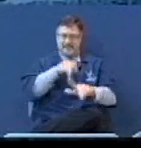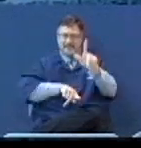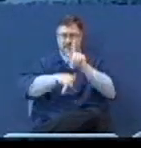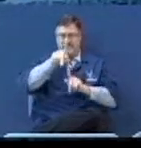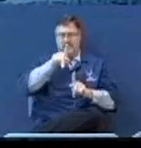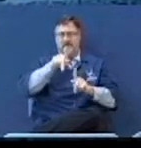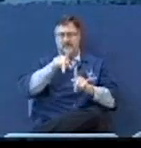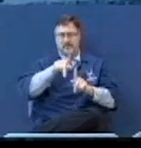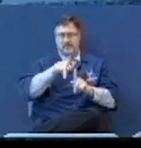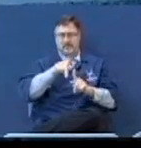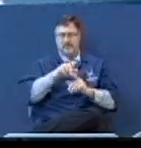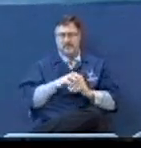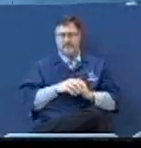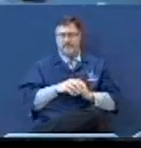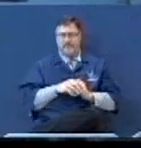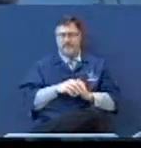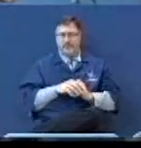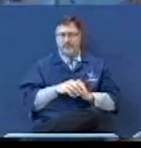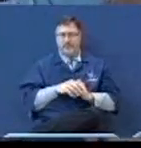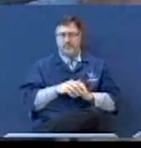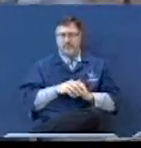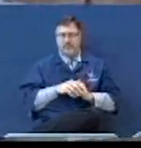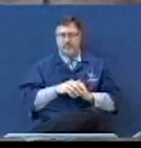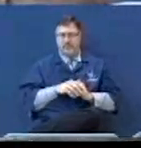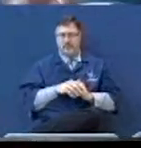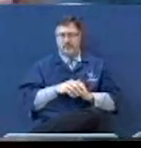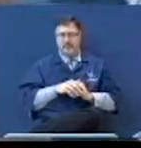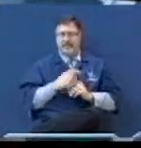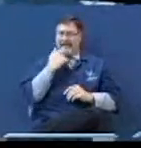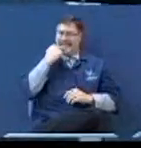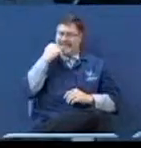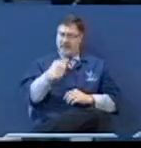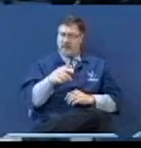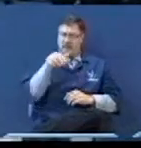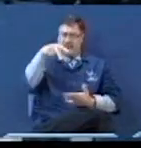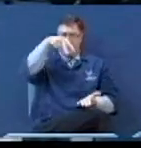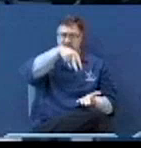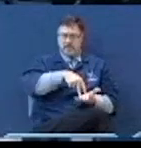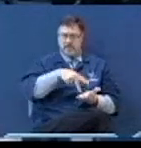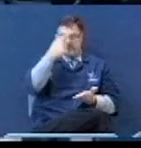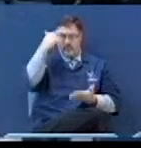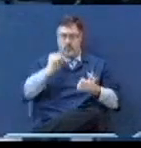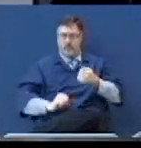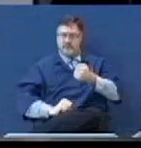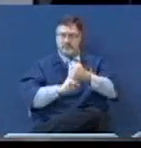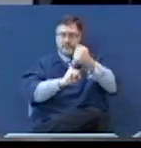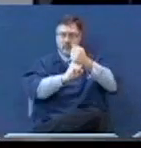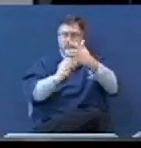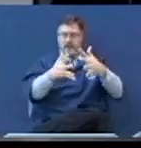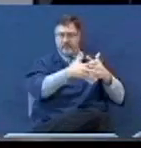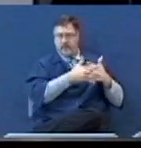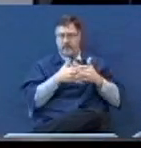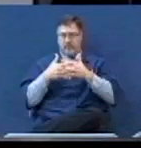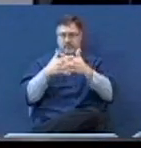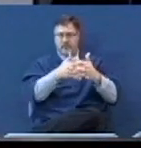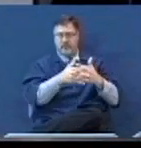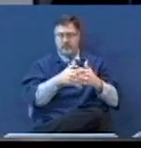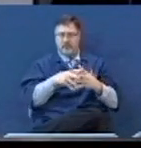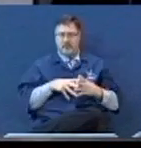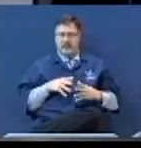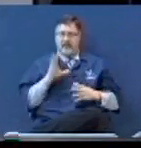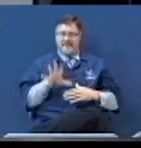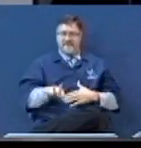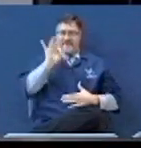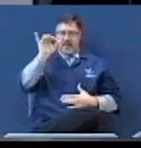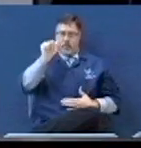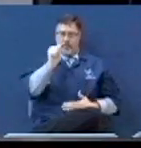Poorly recognized. Rebuked. But I want to tell you, they stood for something. I caught myself, and